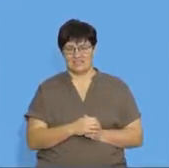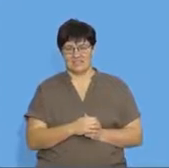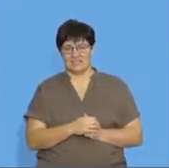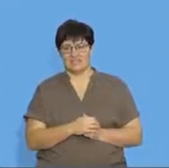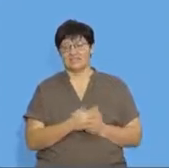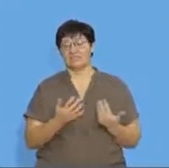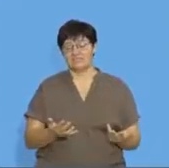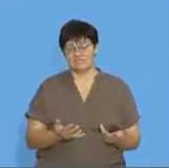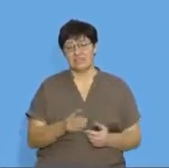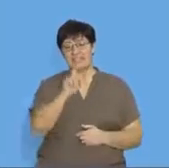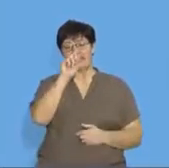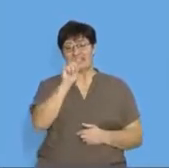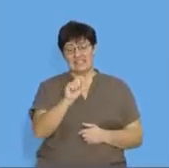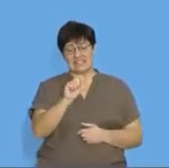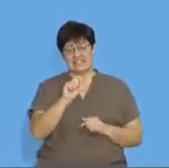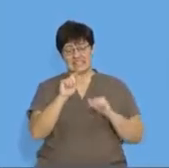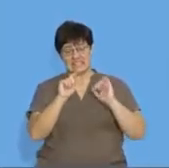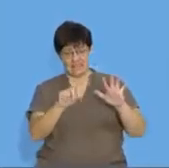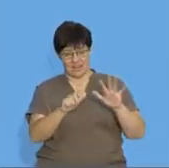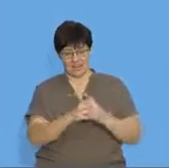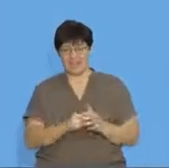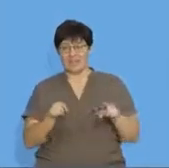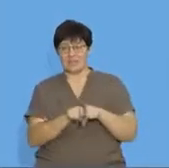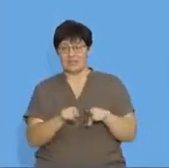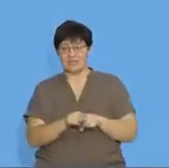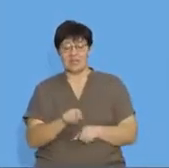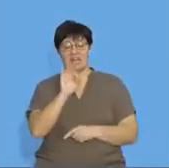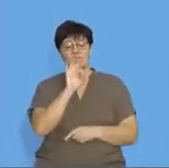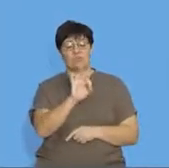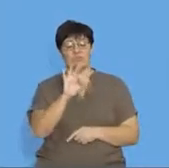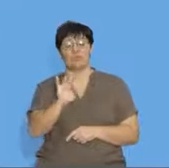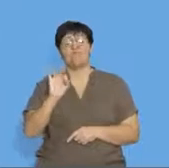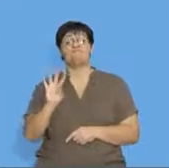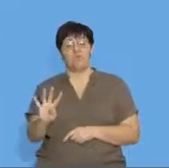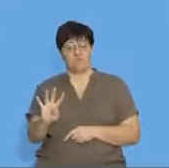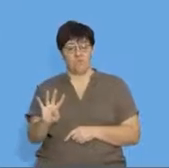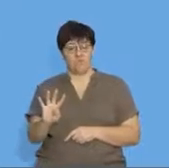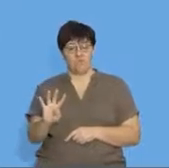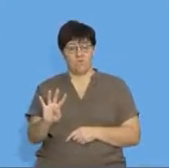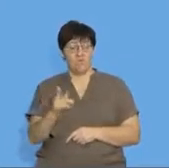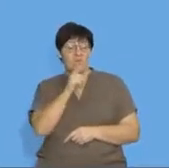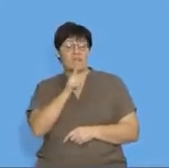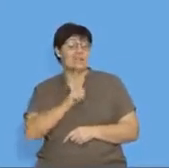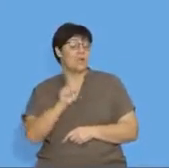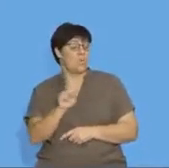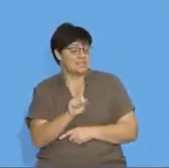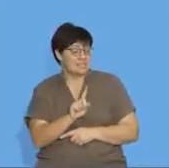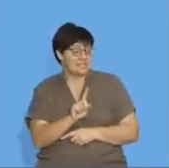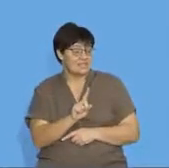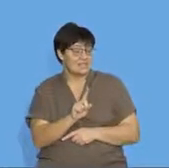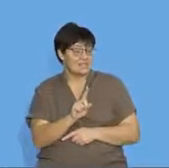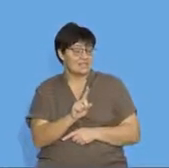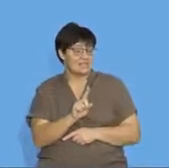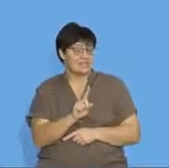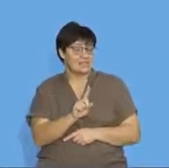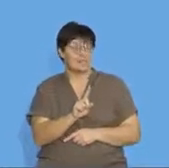there. T7 is equal to 334 tells us that the value